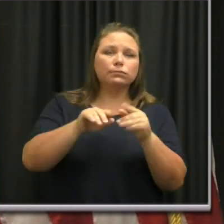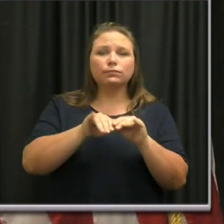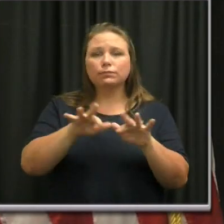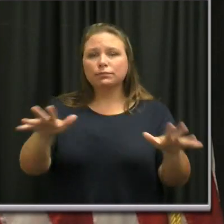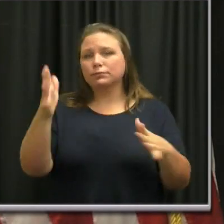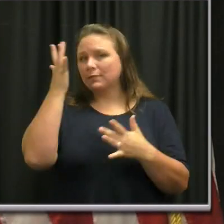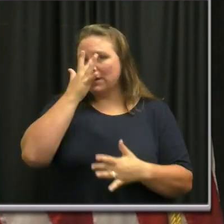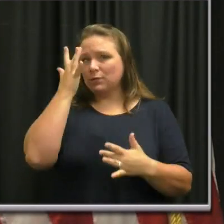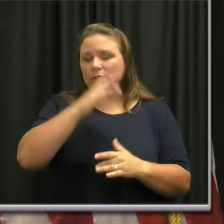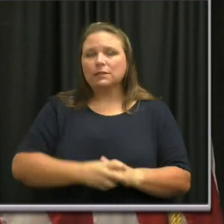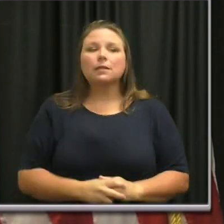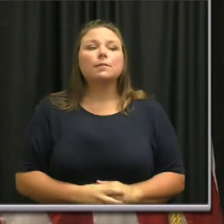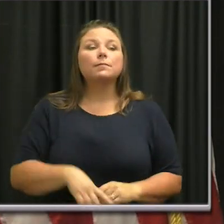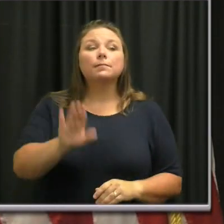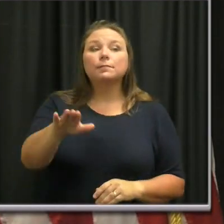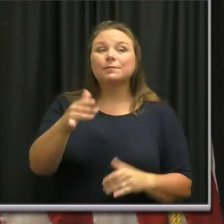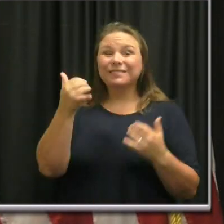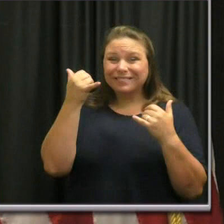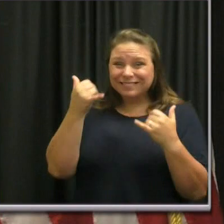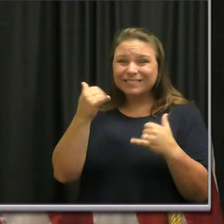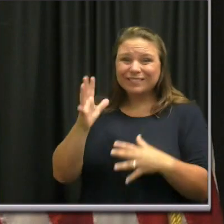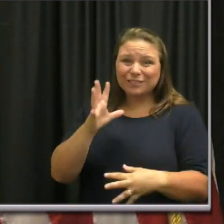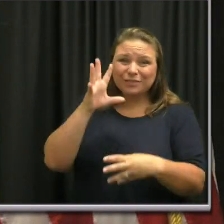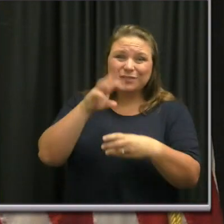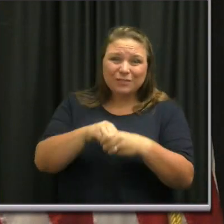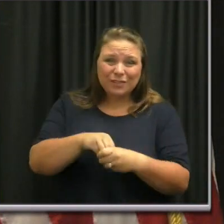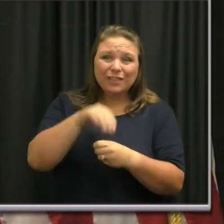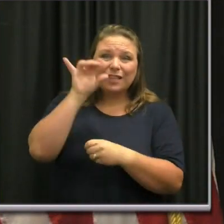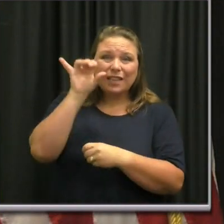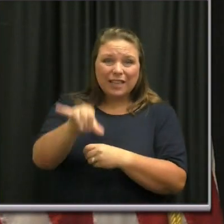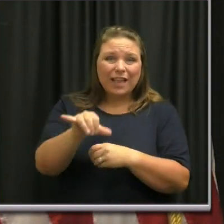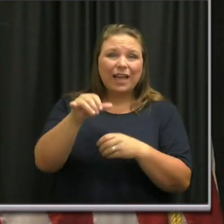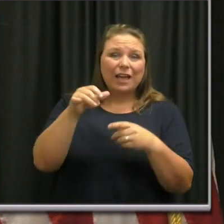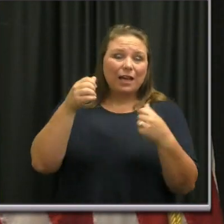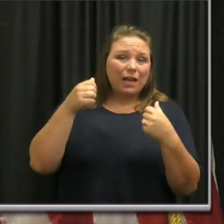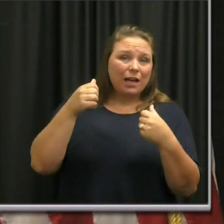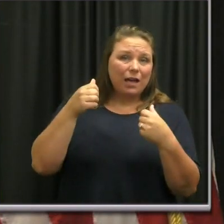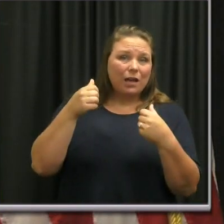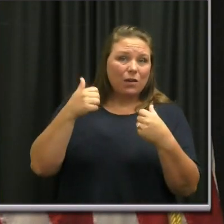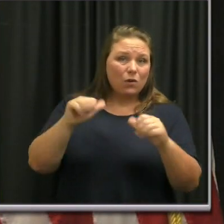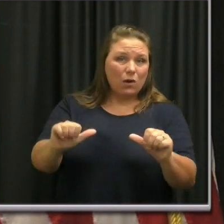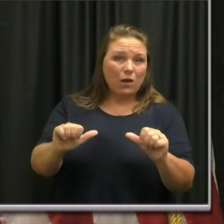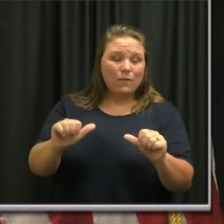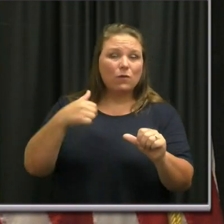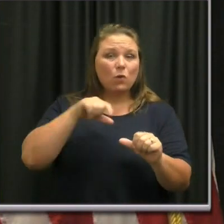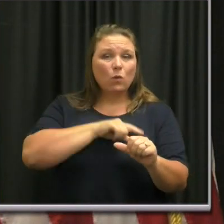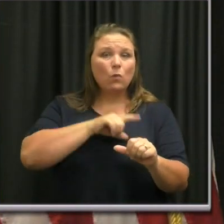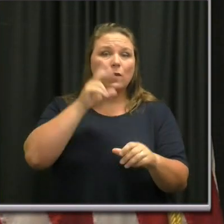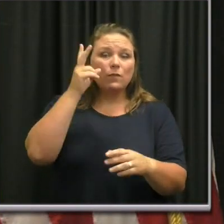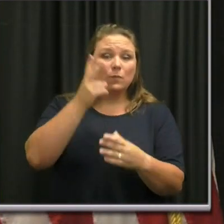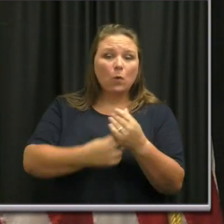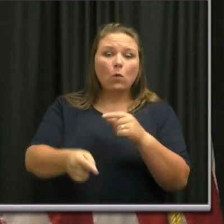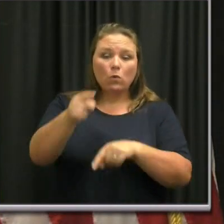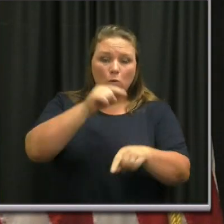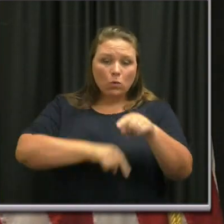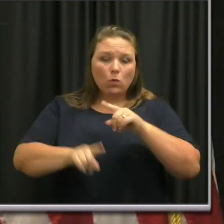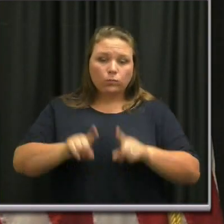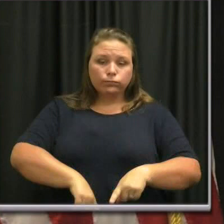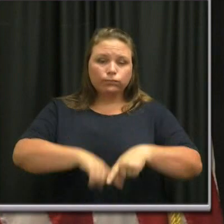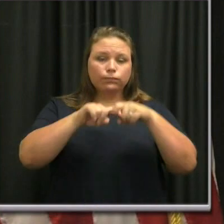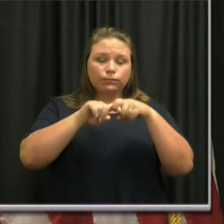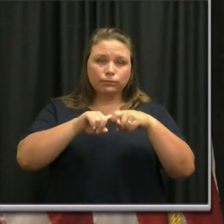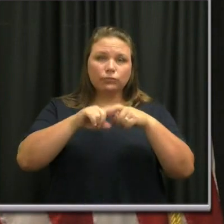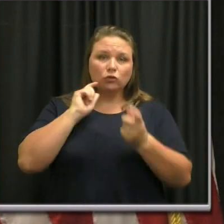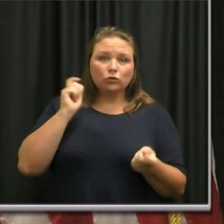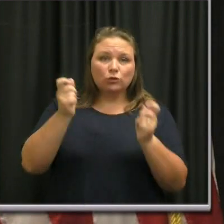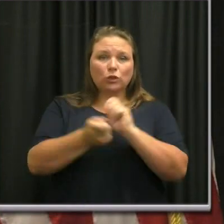the virus. Now joining the efforts in these other states, Nashville has both reversed our reopening plan by returning to a